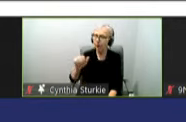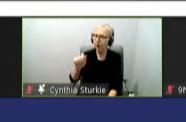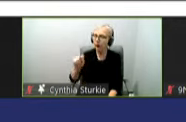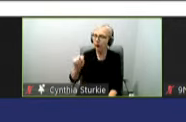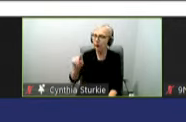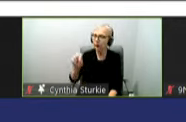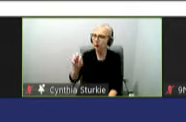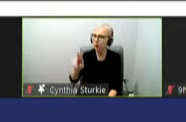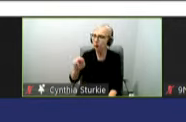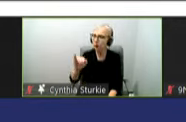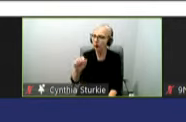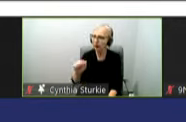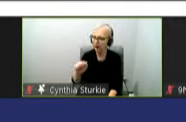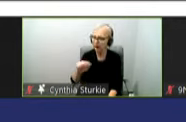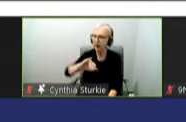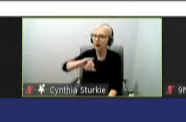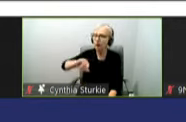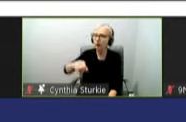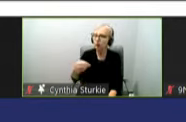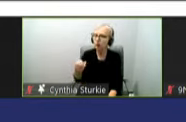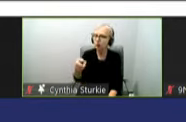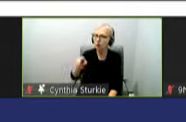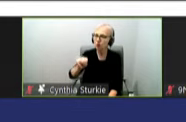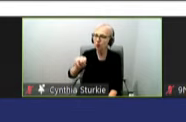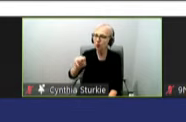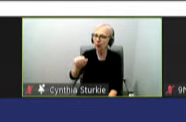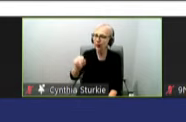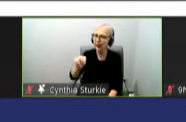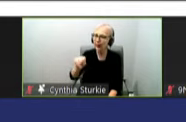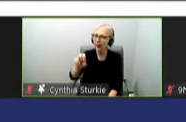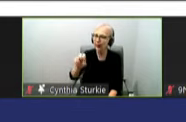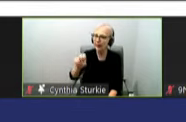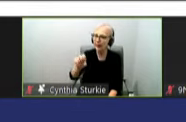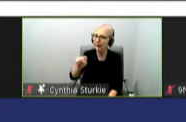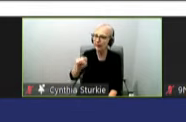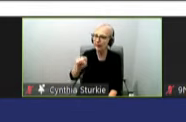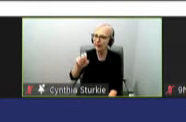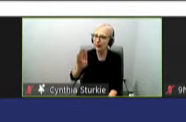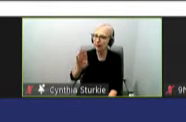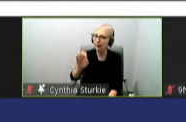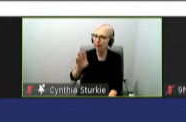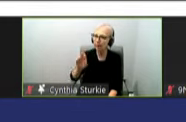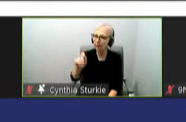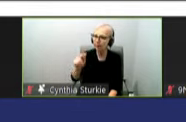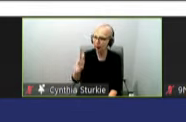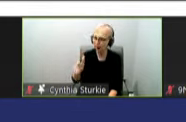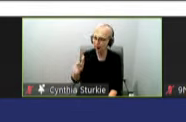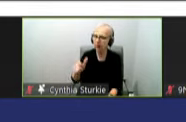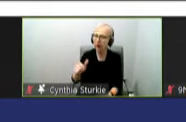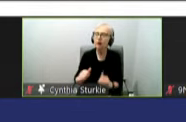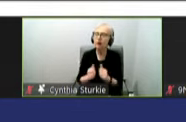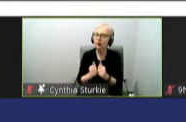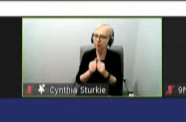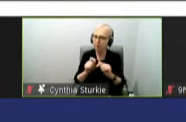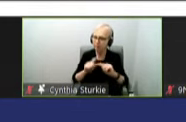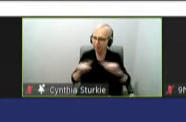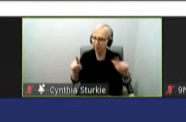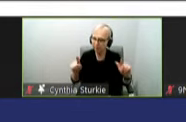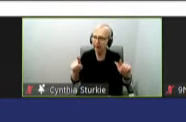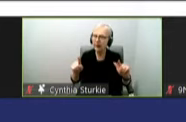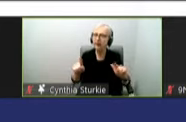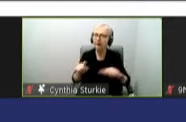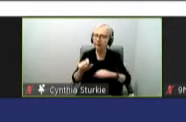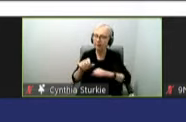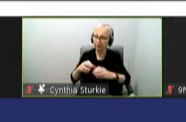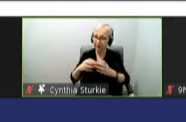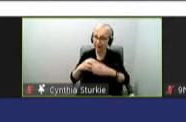located. That's really where we've seen the greatest increase in local transmission so far. Multiple mutations across the genome in the spike protein alone